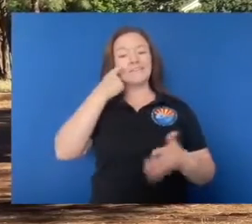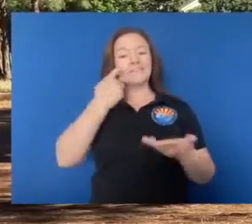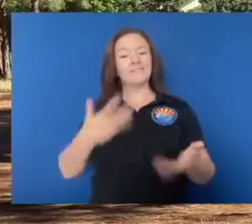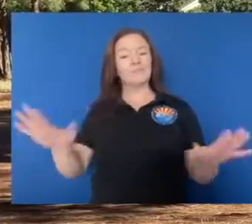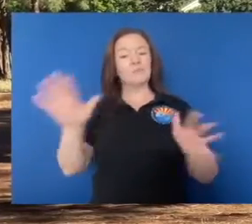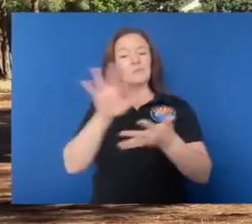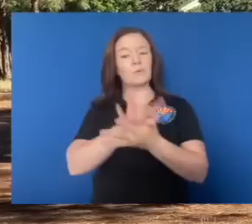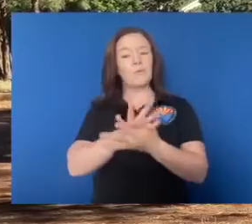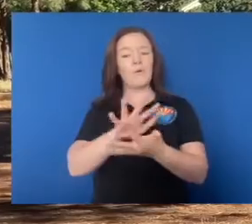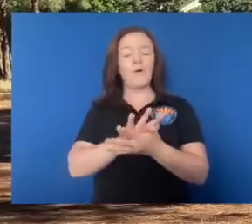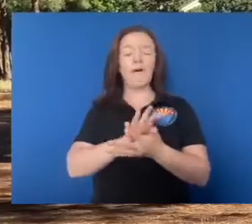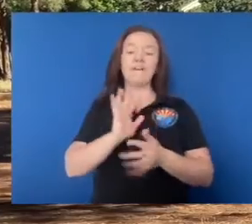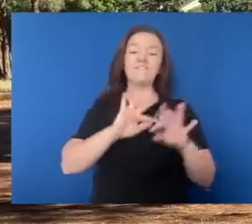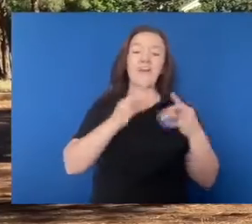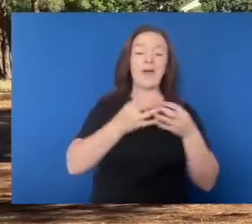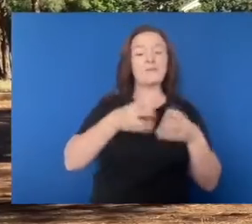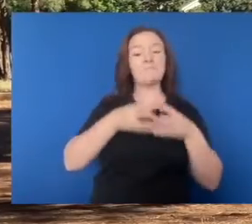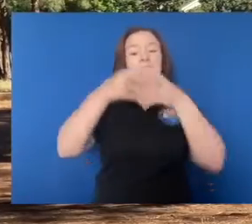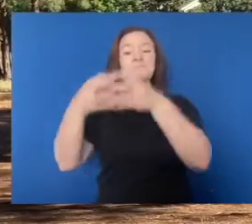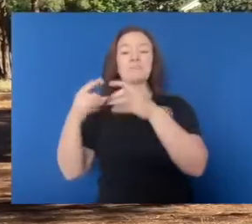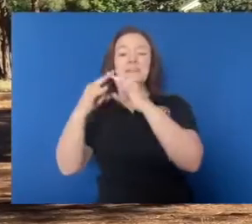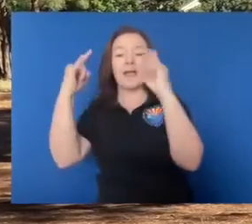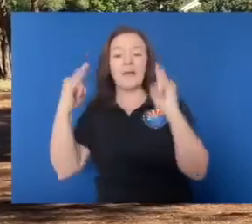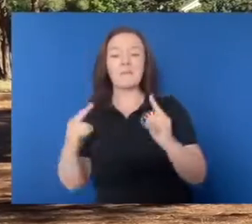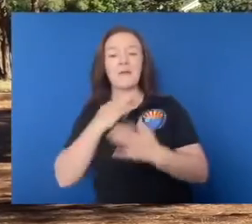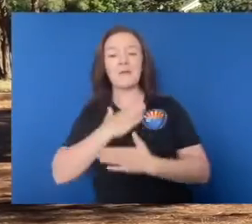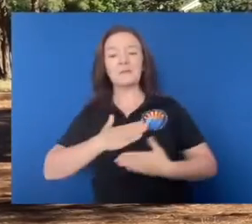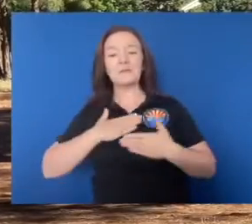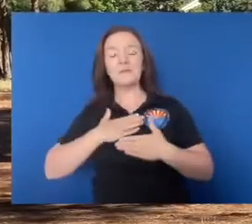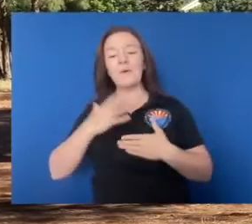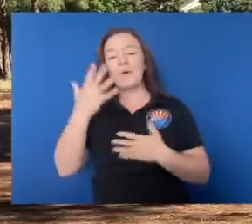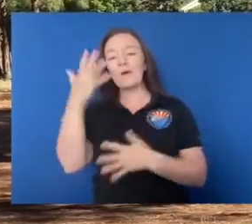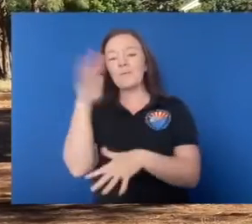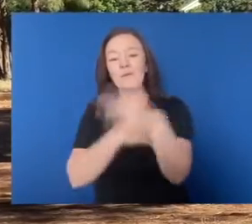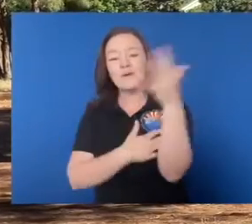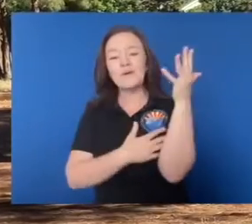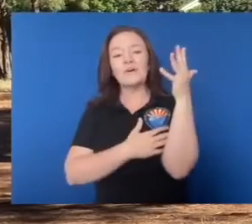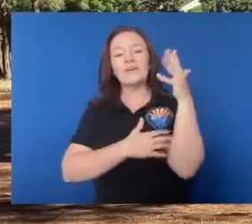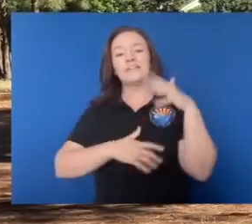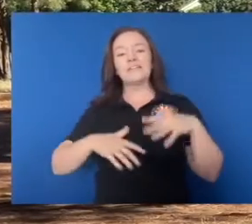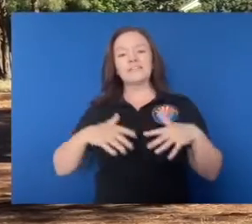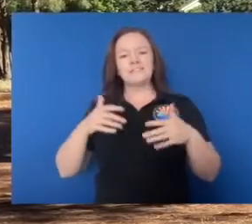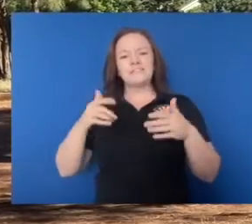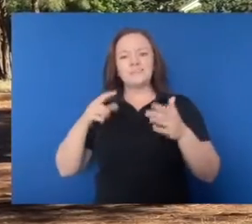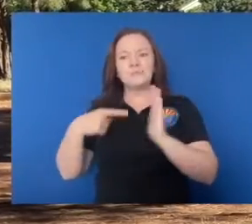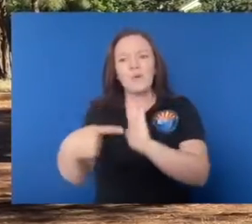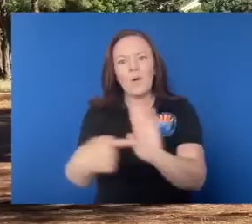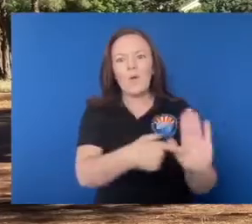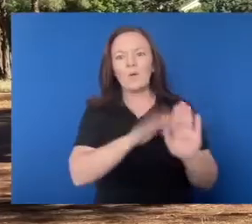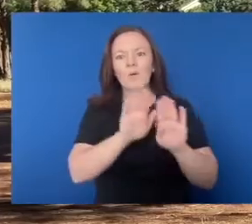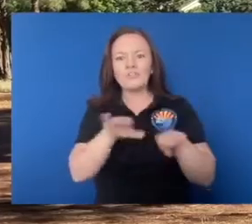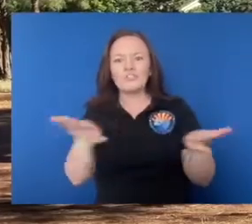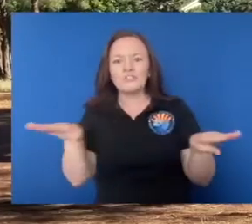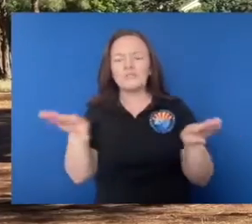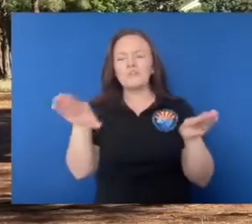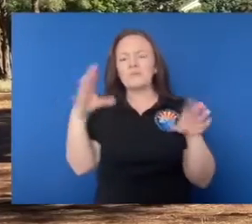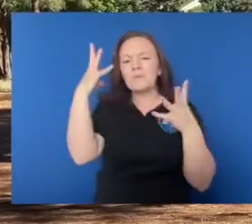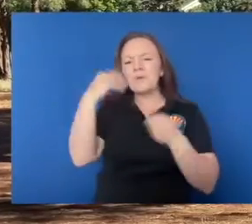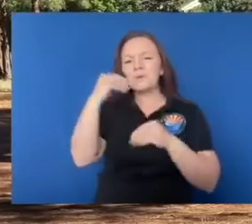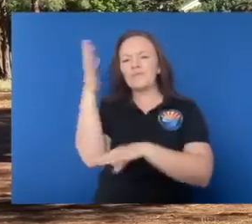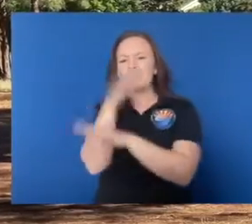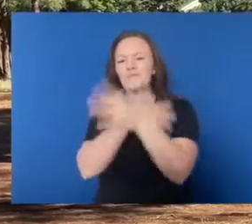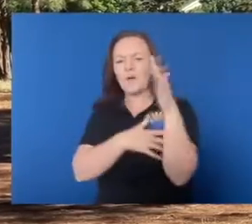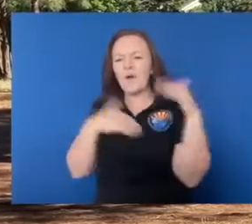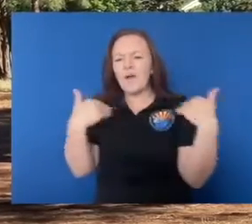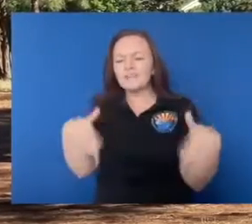great thing to do as a family, go out camping, enjoy the woods and just introduce your children to just the marvels, you know, out in the forest.